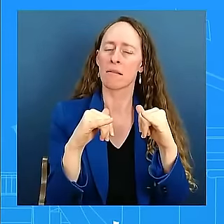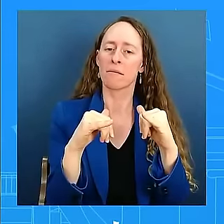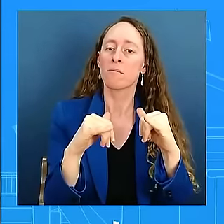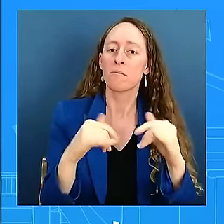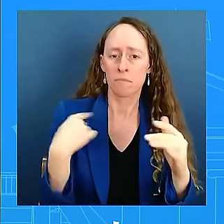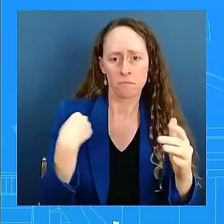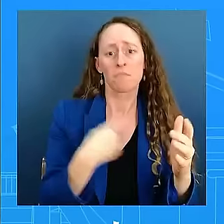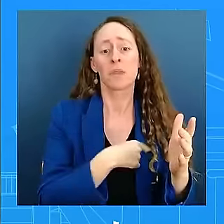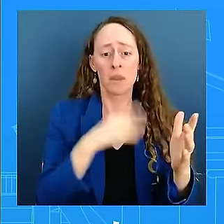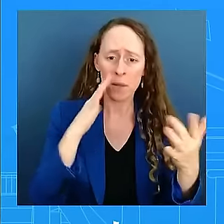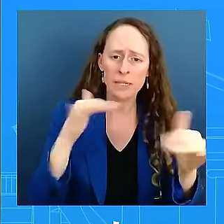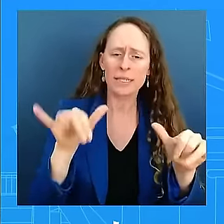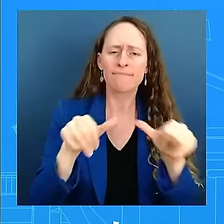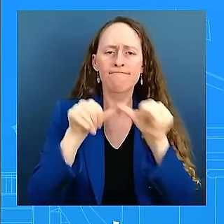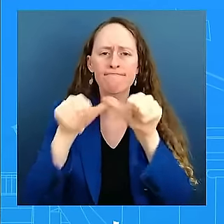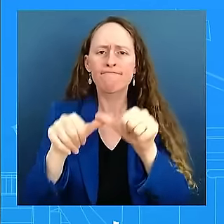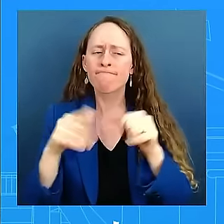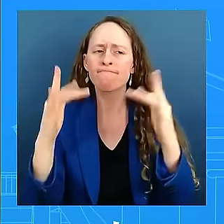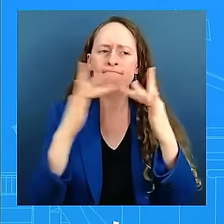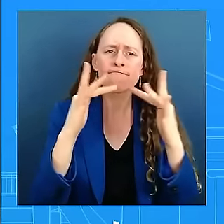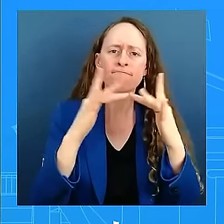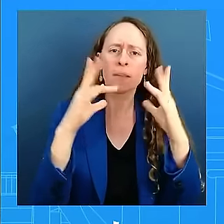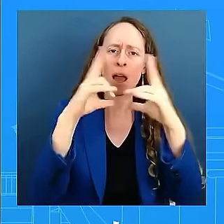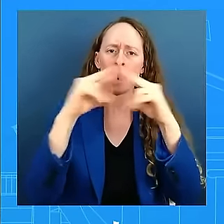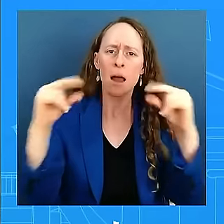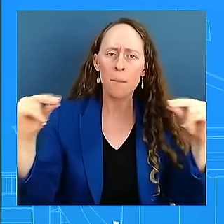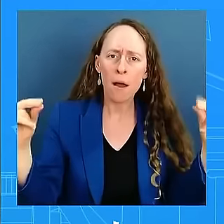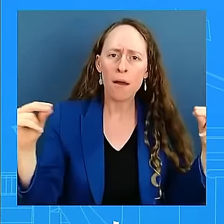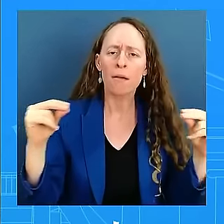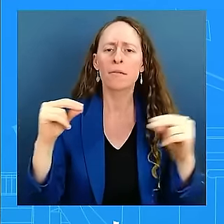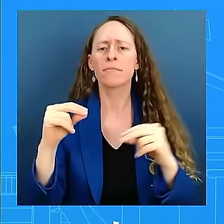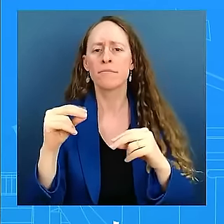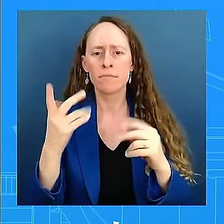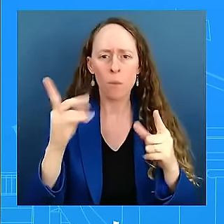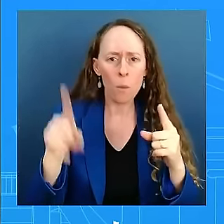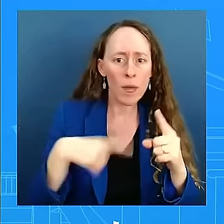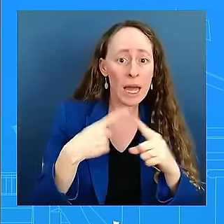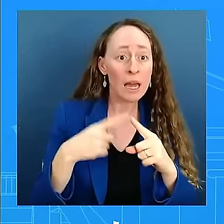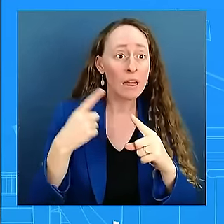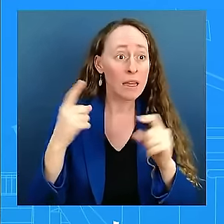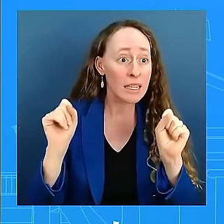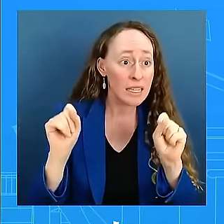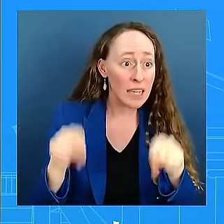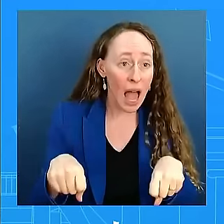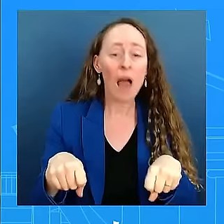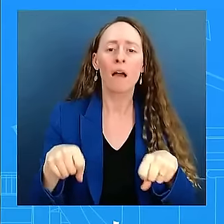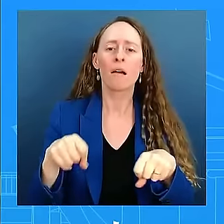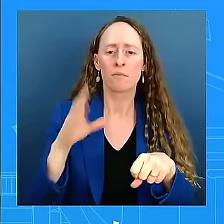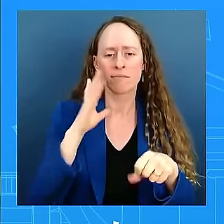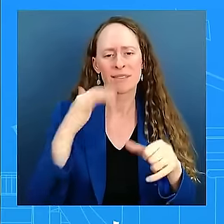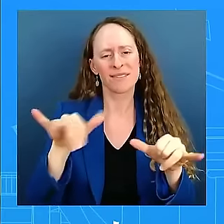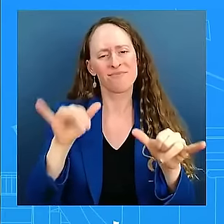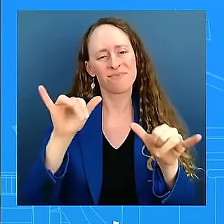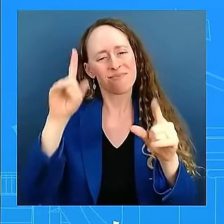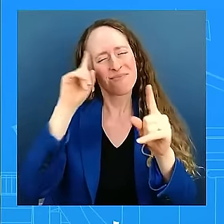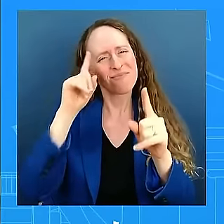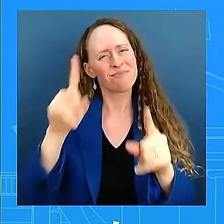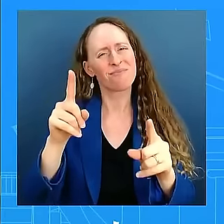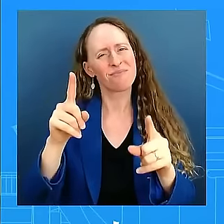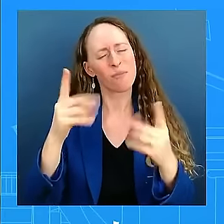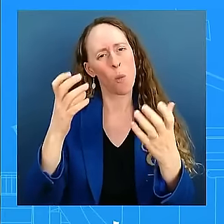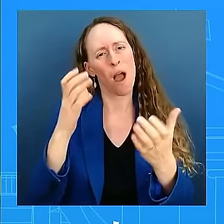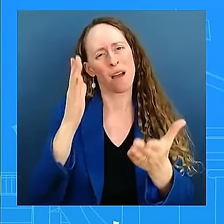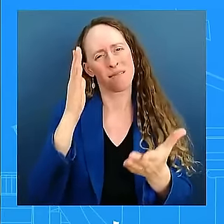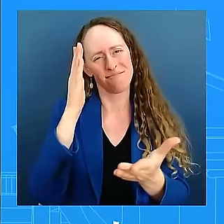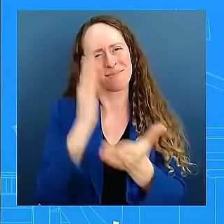to press for such an agreement. But ultimately, that's where we need to be in order for both sides, civilians on